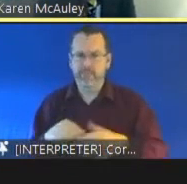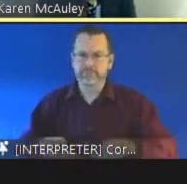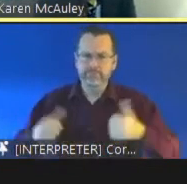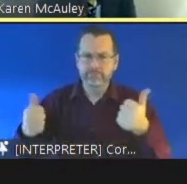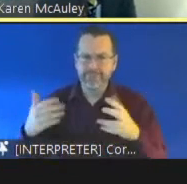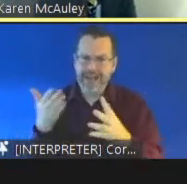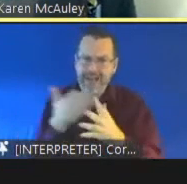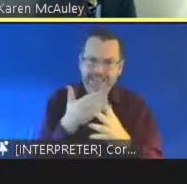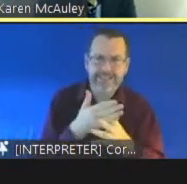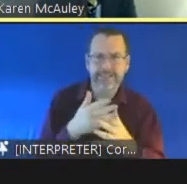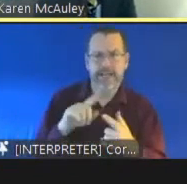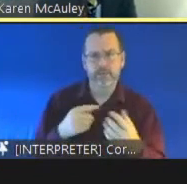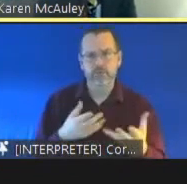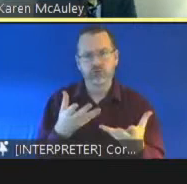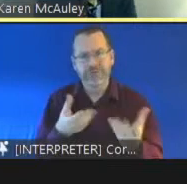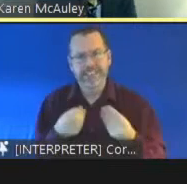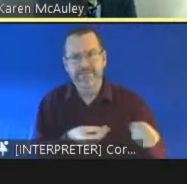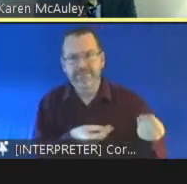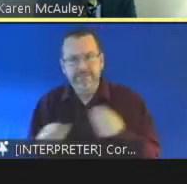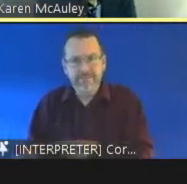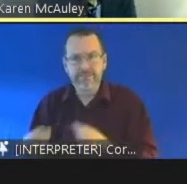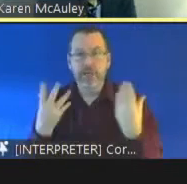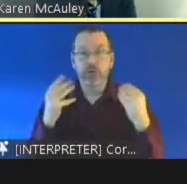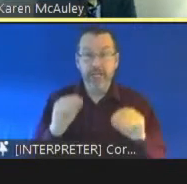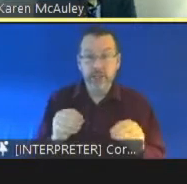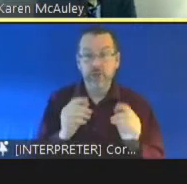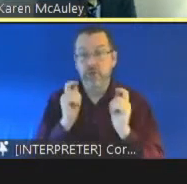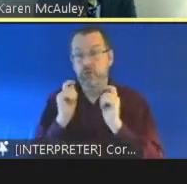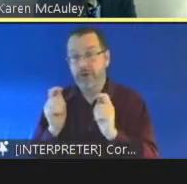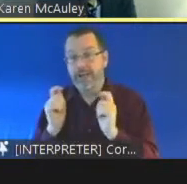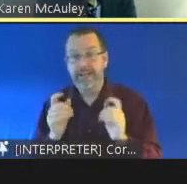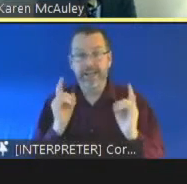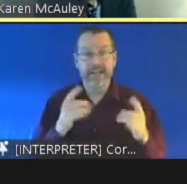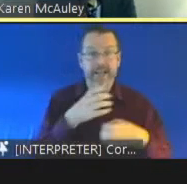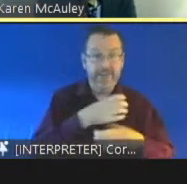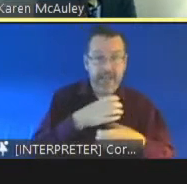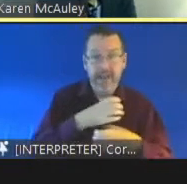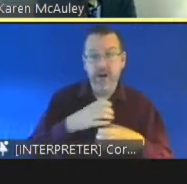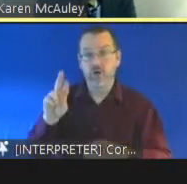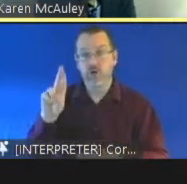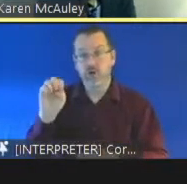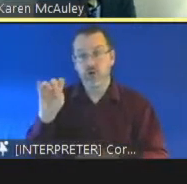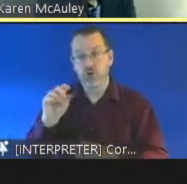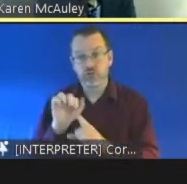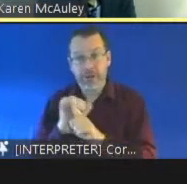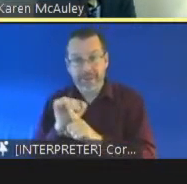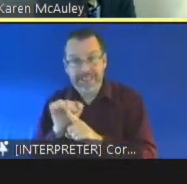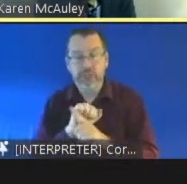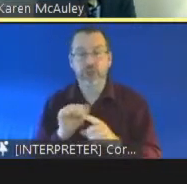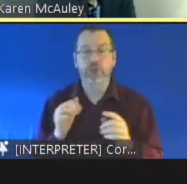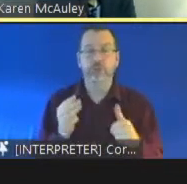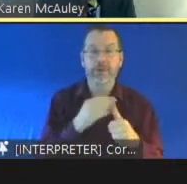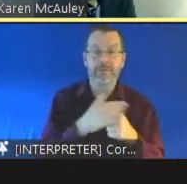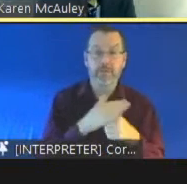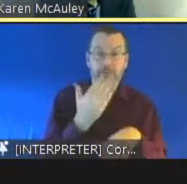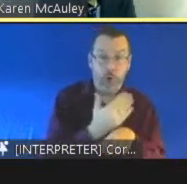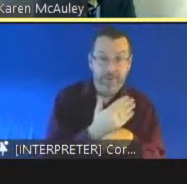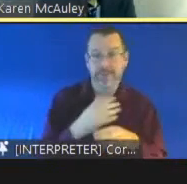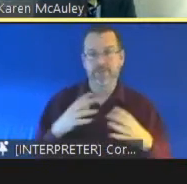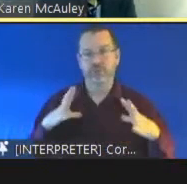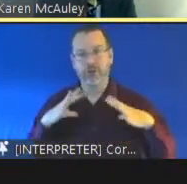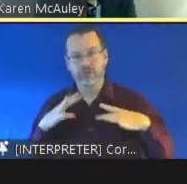and receive education, training, healthcare services, rehabilitation services, preparation for employment and recreation